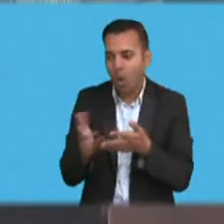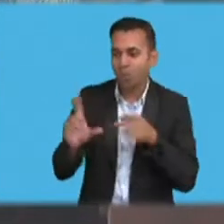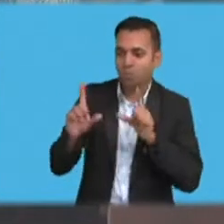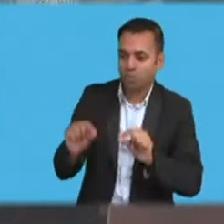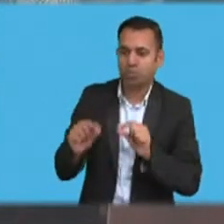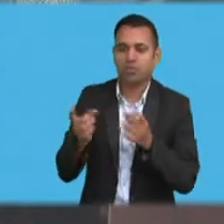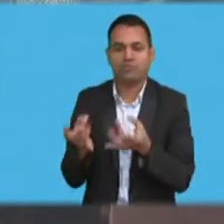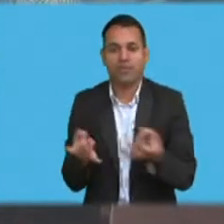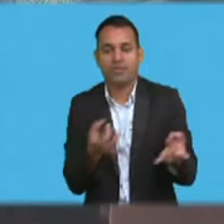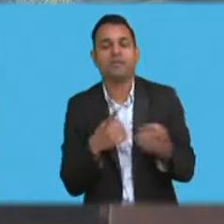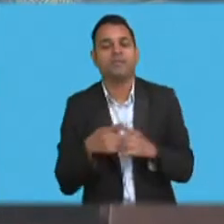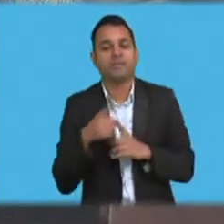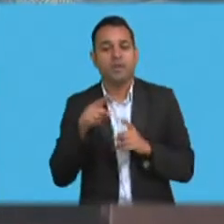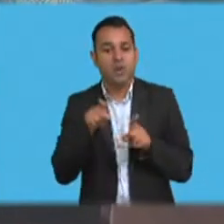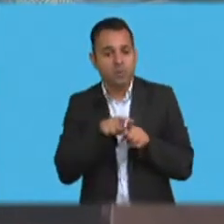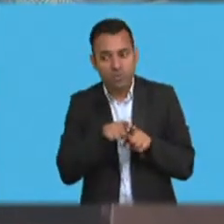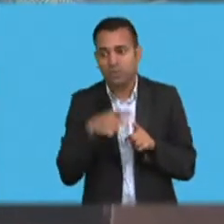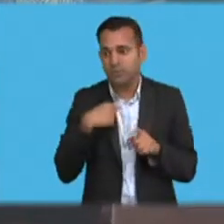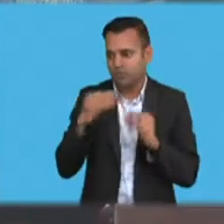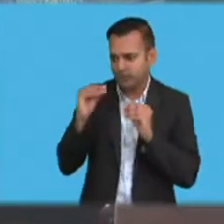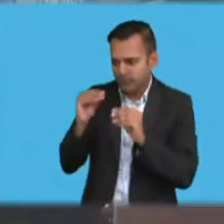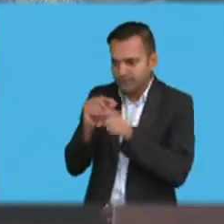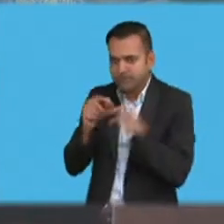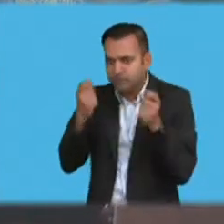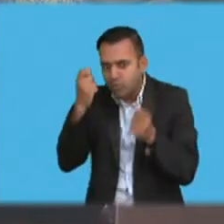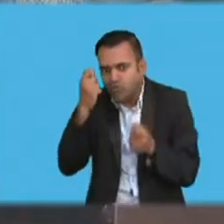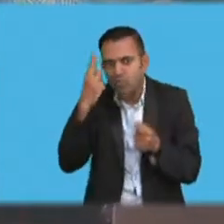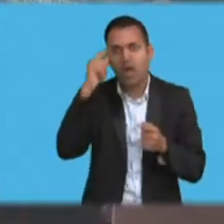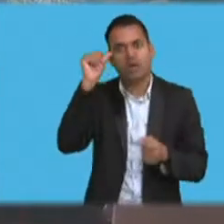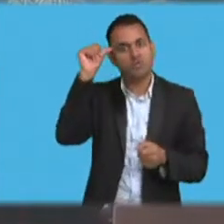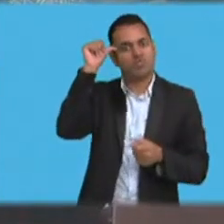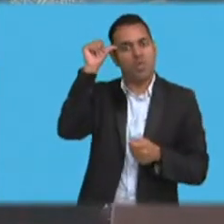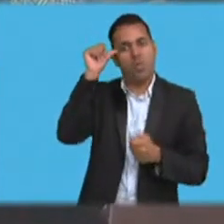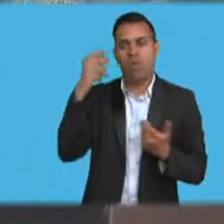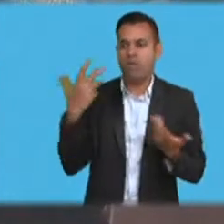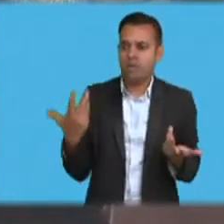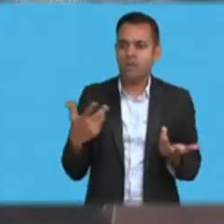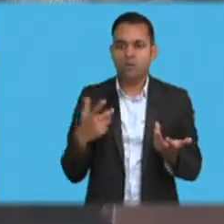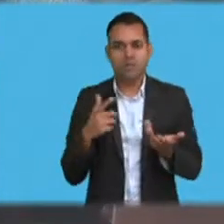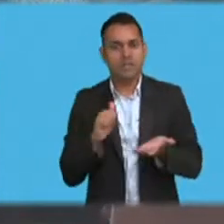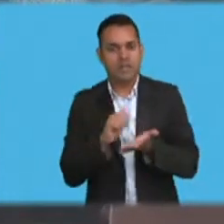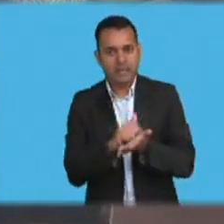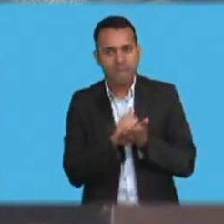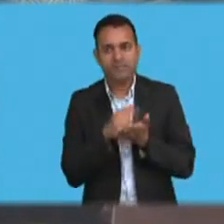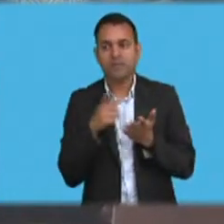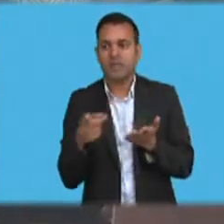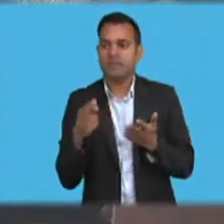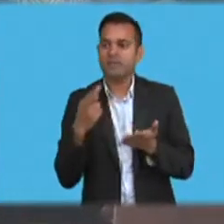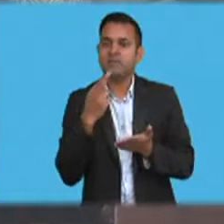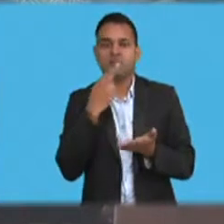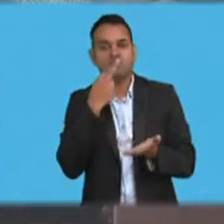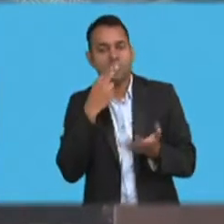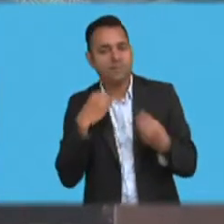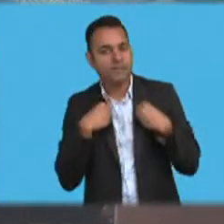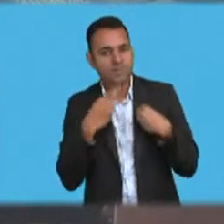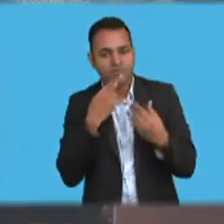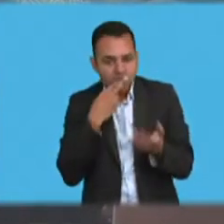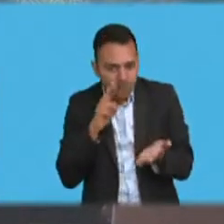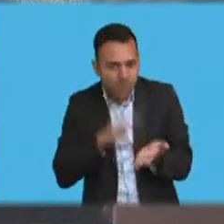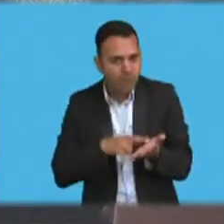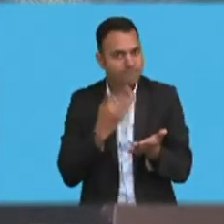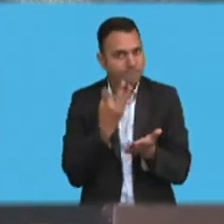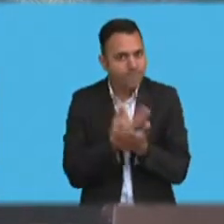of the merits of understanding why they need to keep financial and business records and be able to check all expenditures